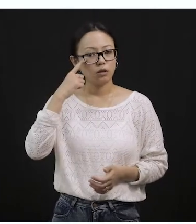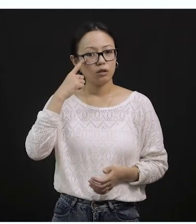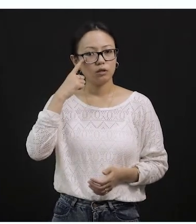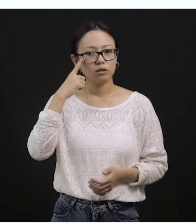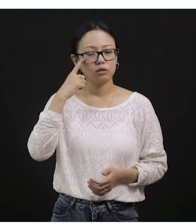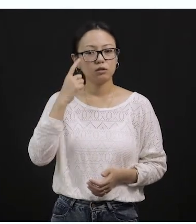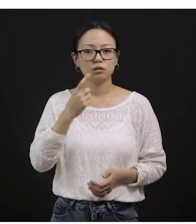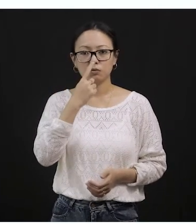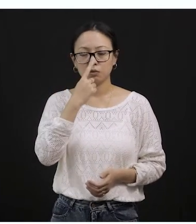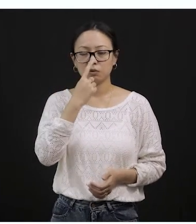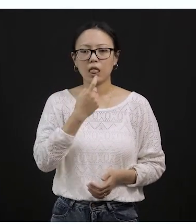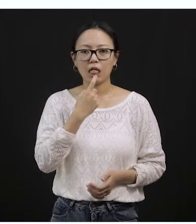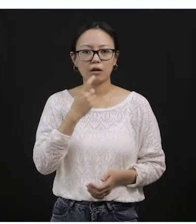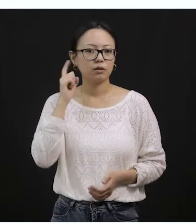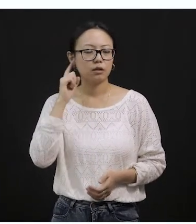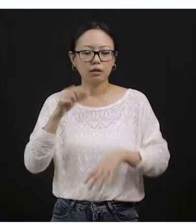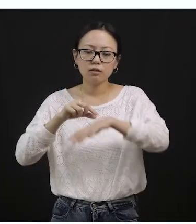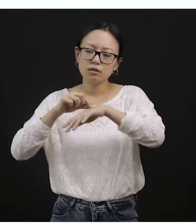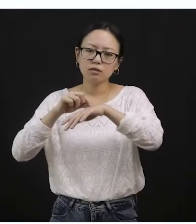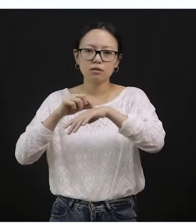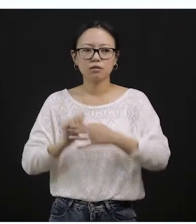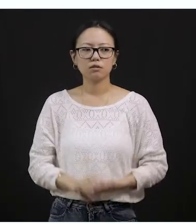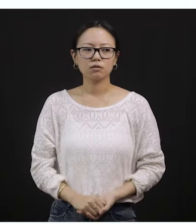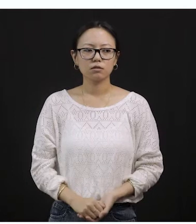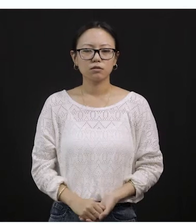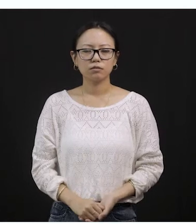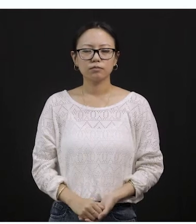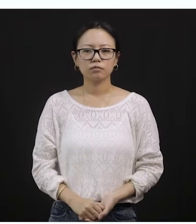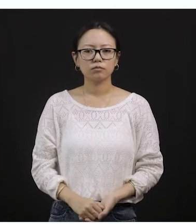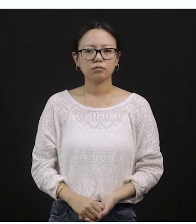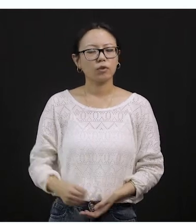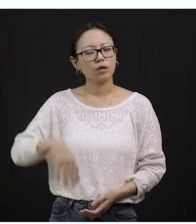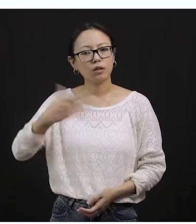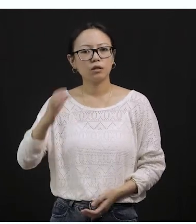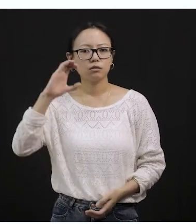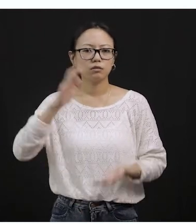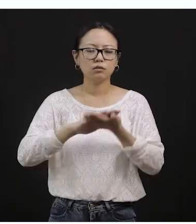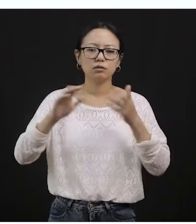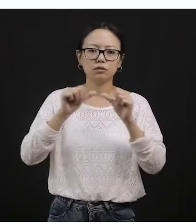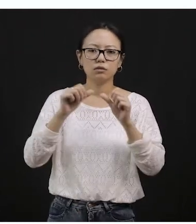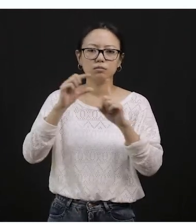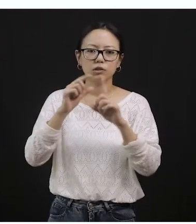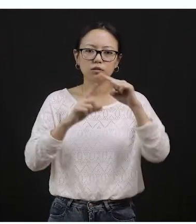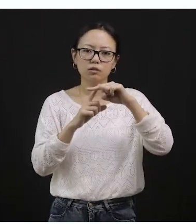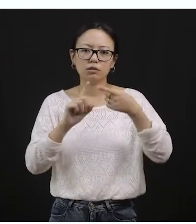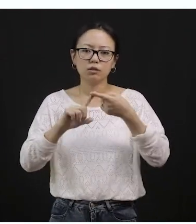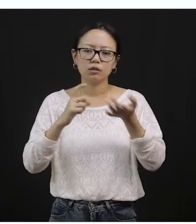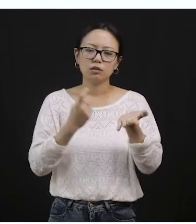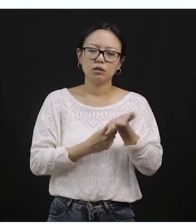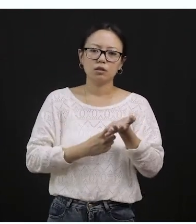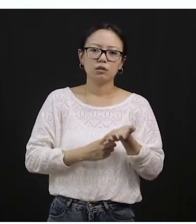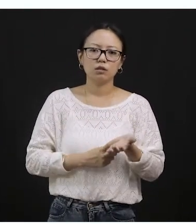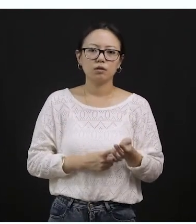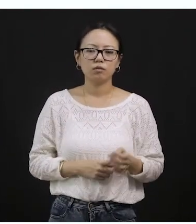perform. Now, the next chapter that we learned about was about animal sounds. You know, right after